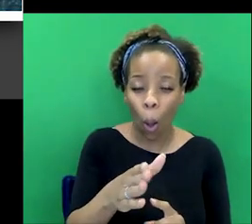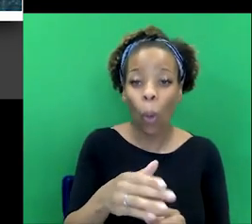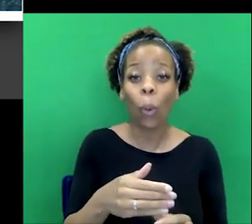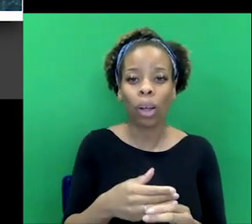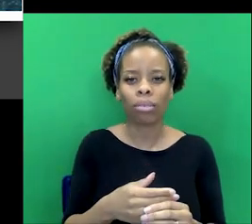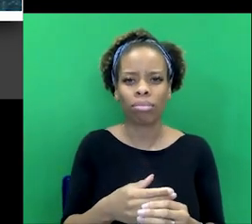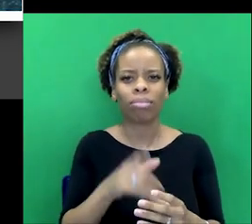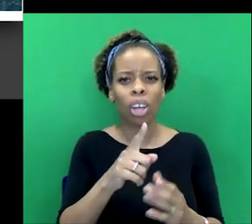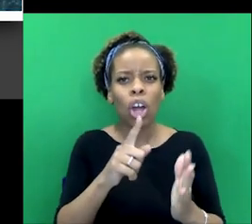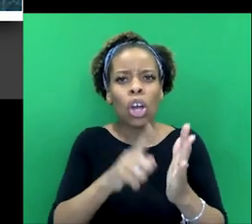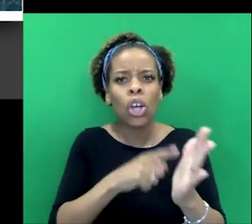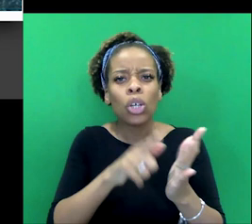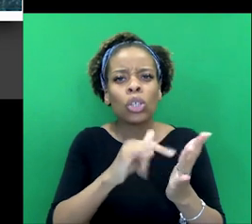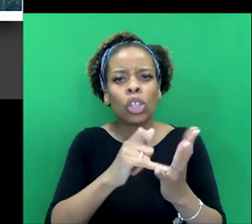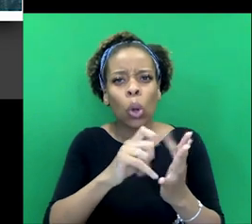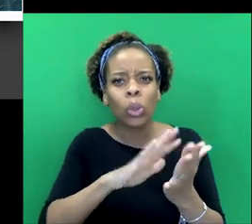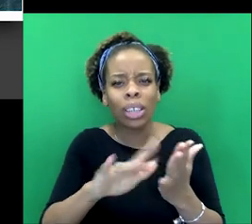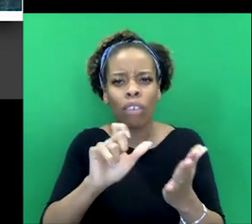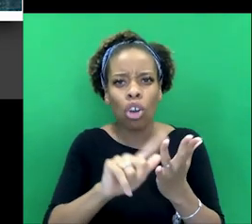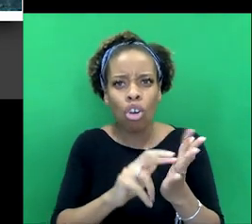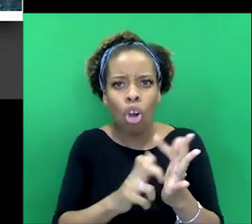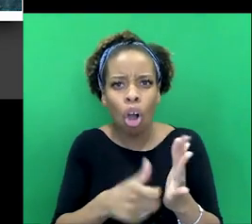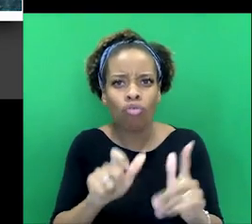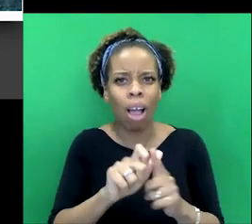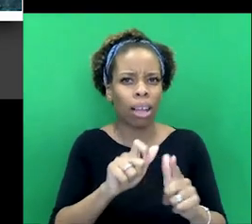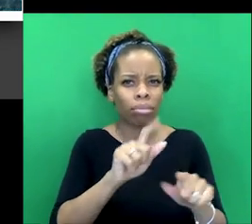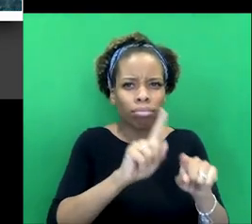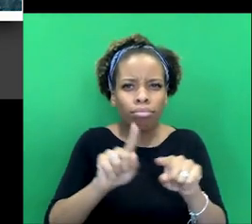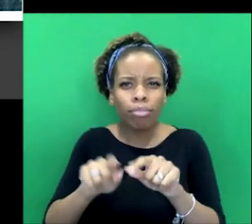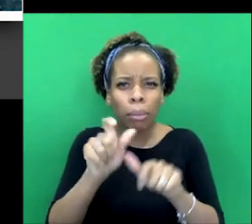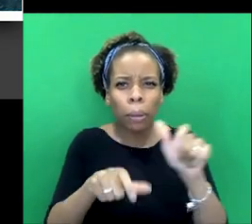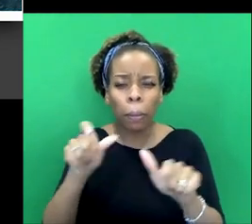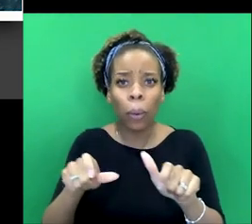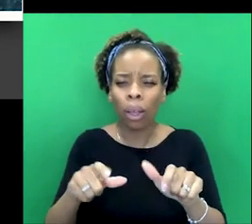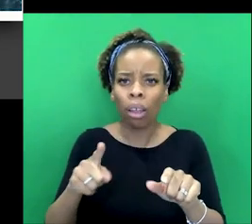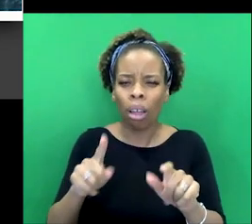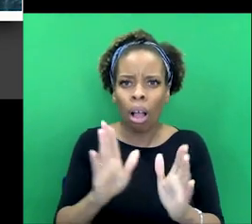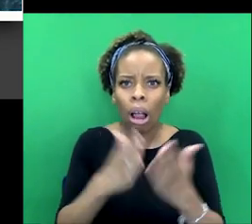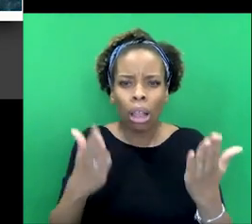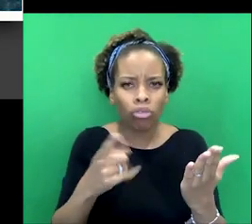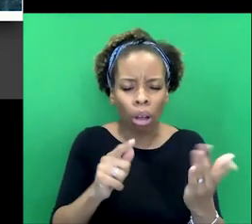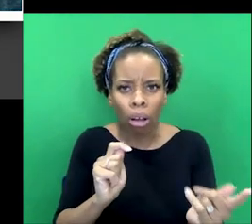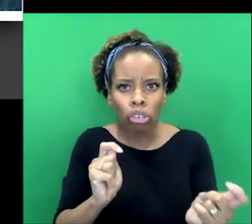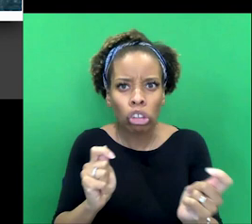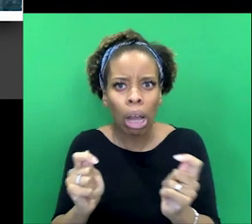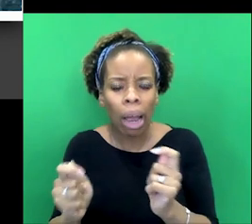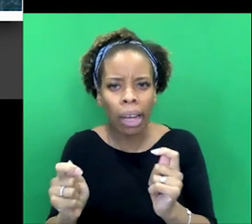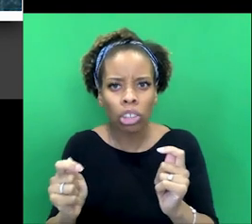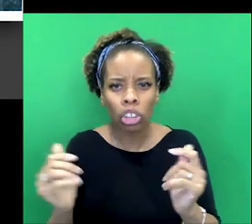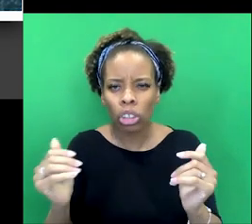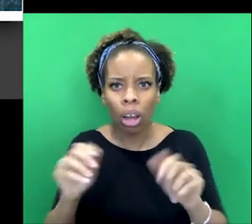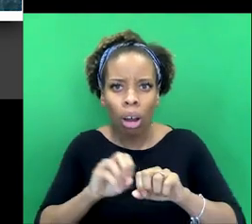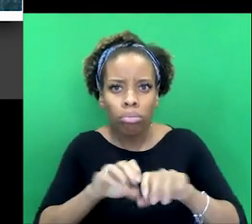just mentioned Joseph Conrad, the whole atmosphere, the whole tone of, of, of, literature has changed. The, the processes of